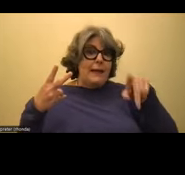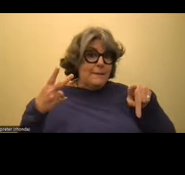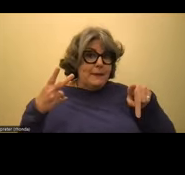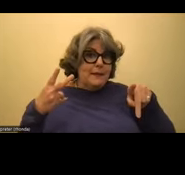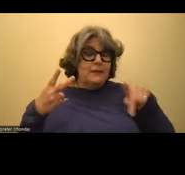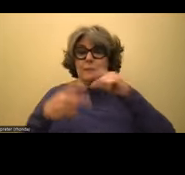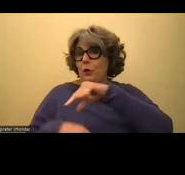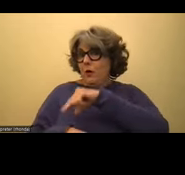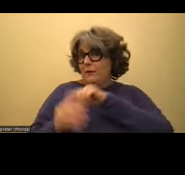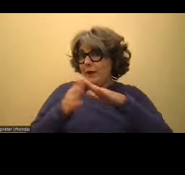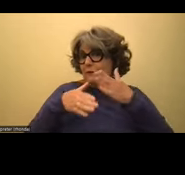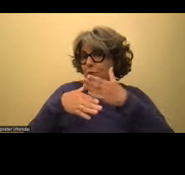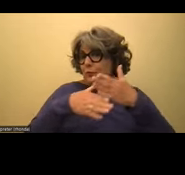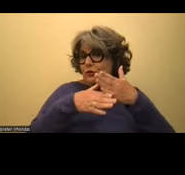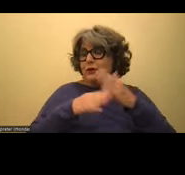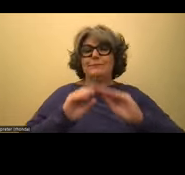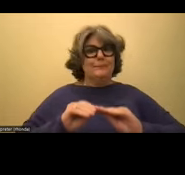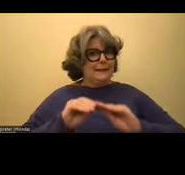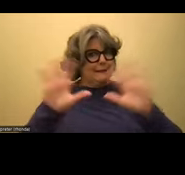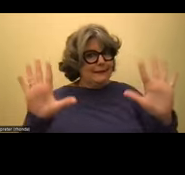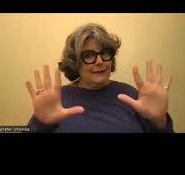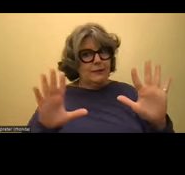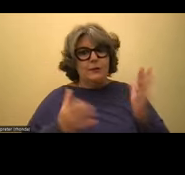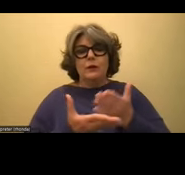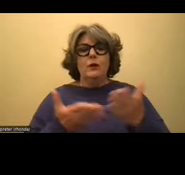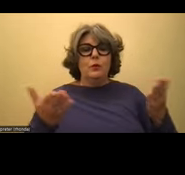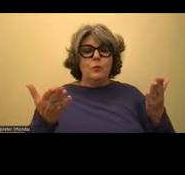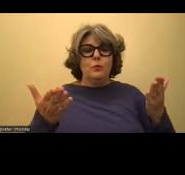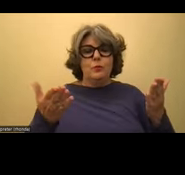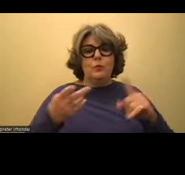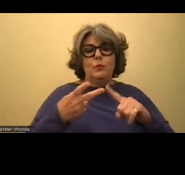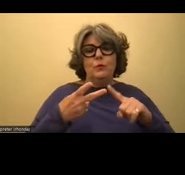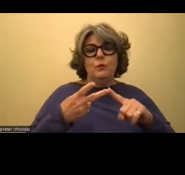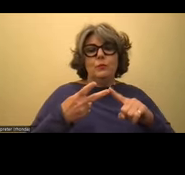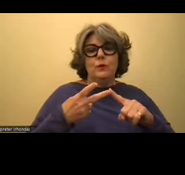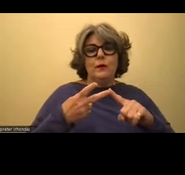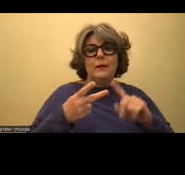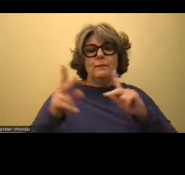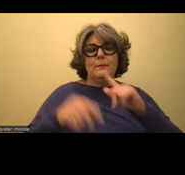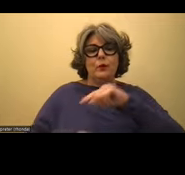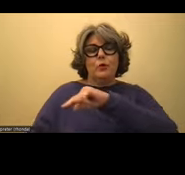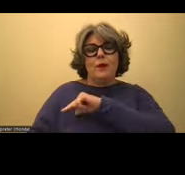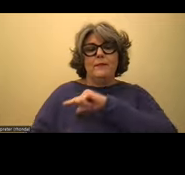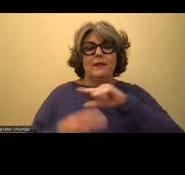And so we want to make sure it's very clear. We at Bookshare don't determine who qualifies and who does not